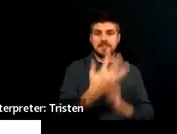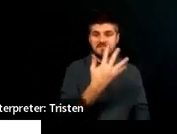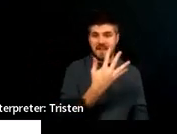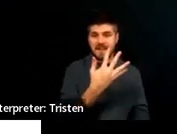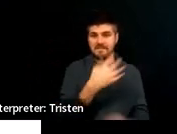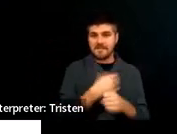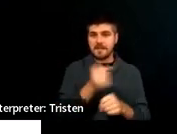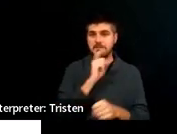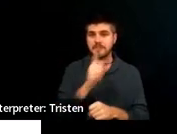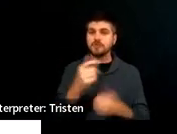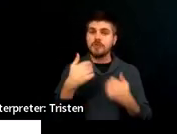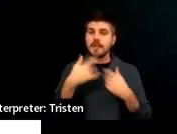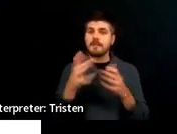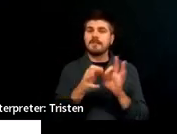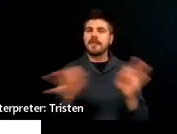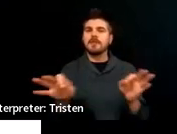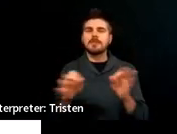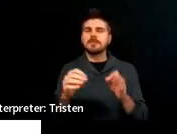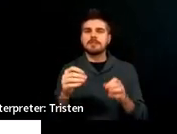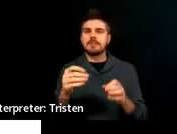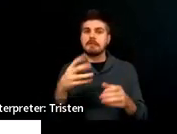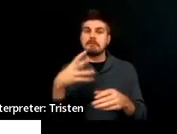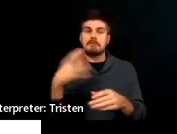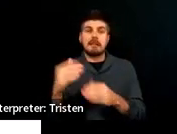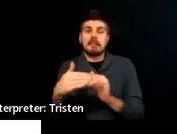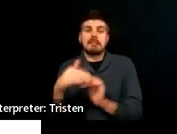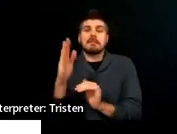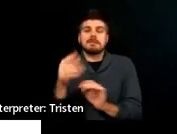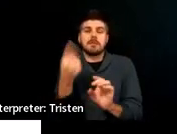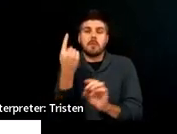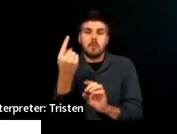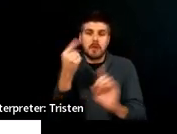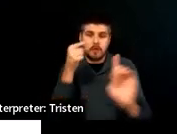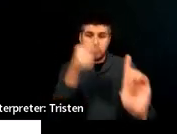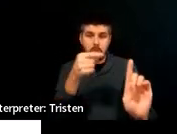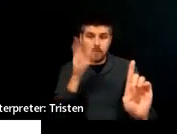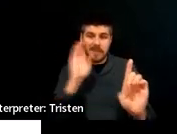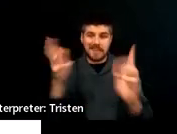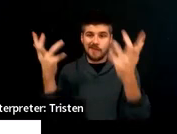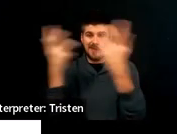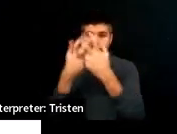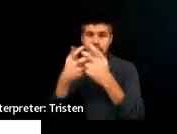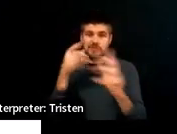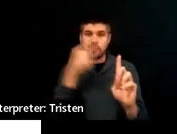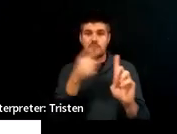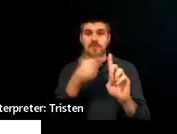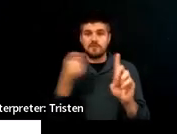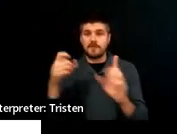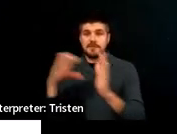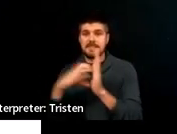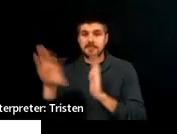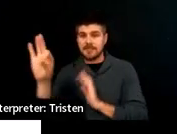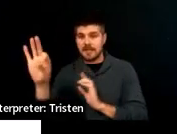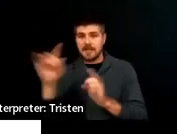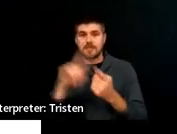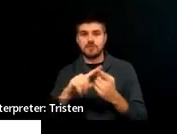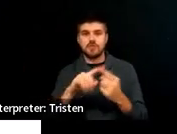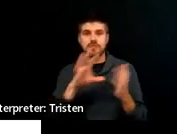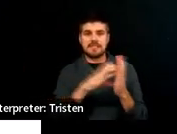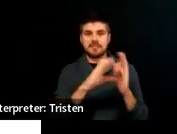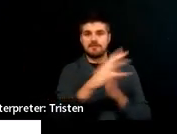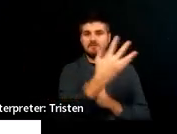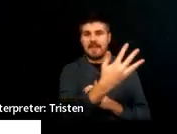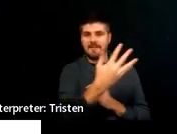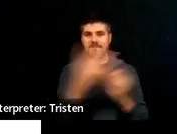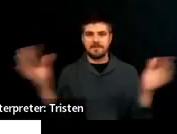language in at least one goal that aligns the goals in section 9 to section 5. And we have